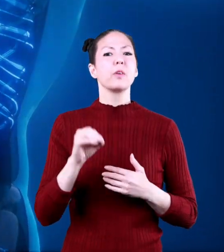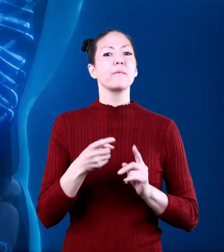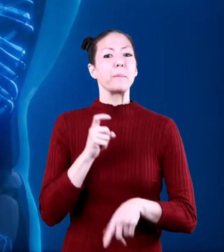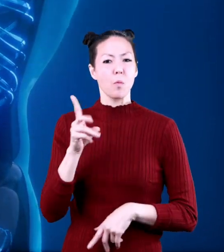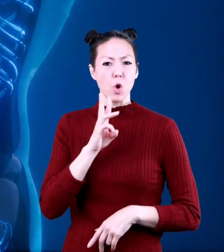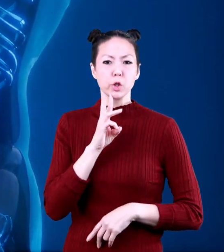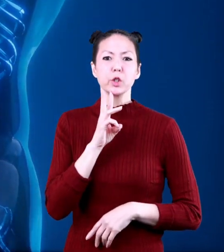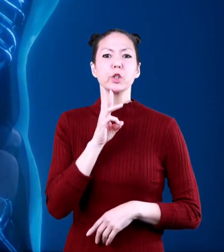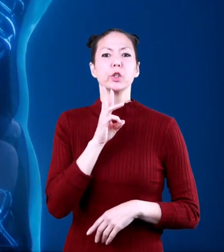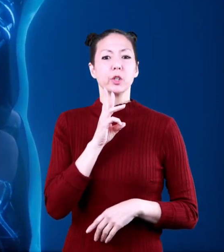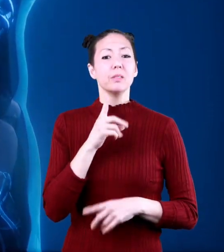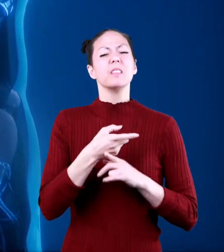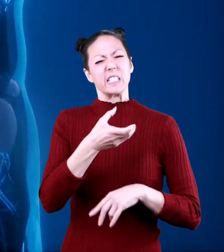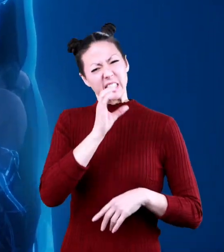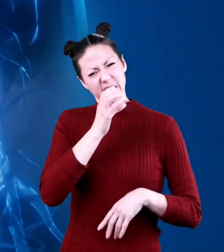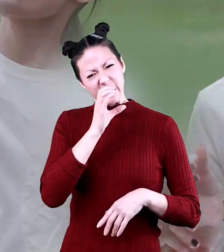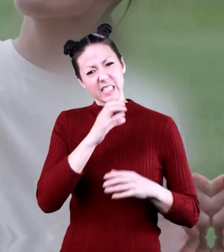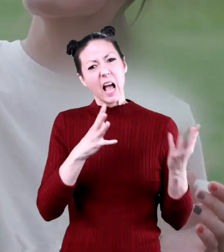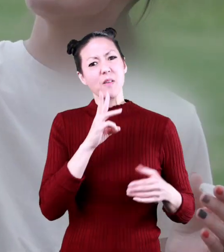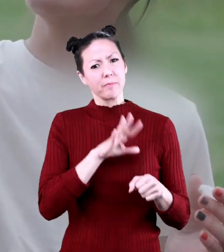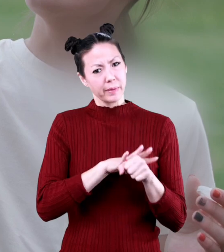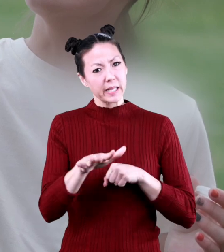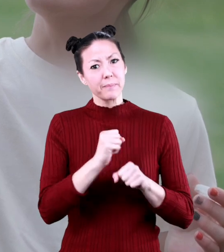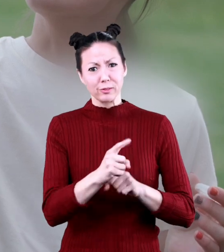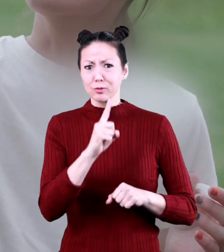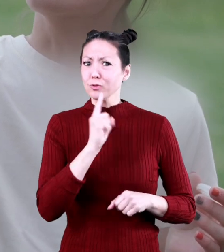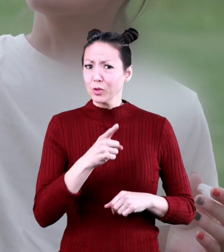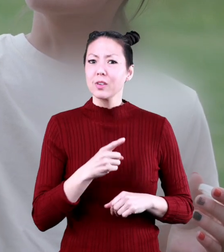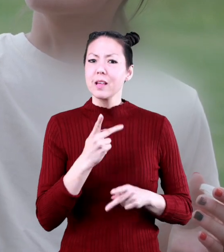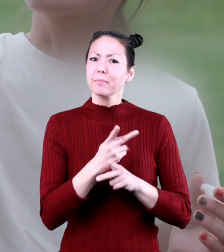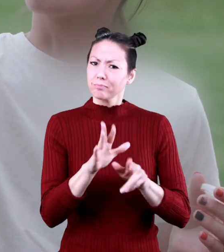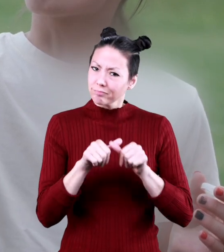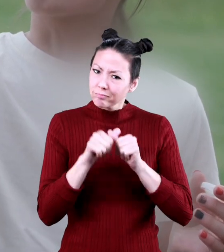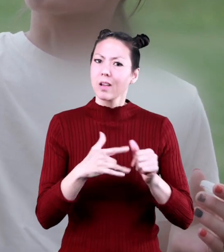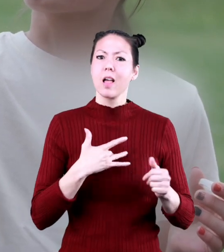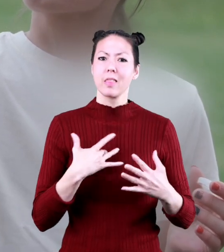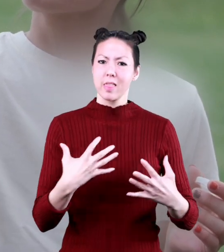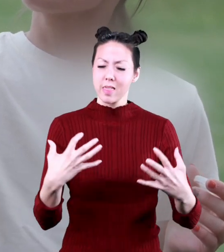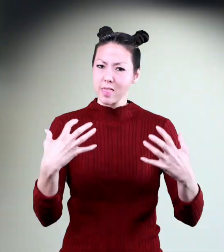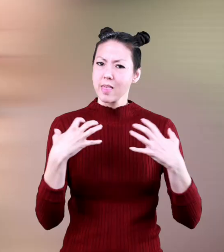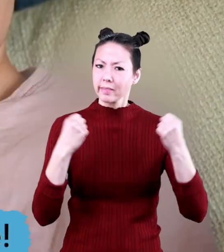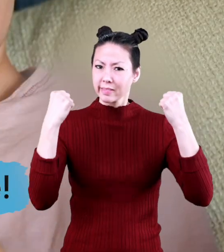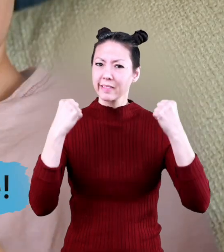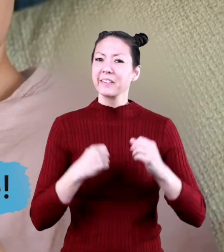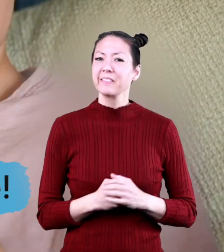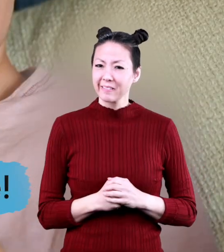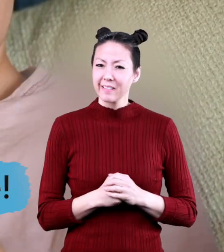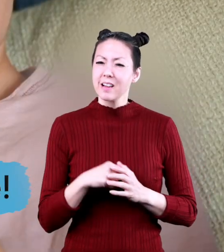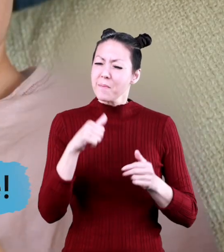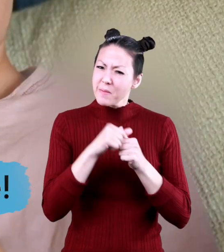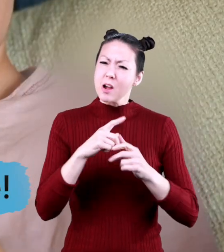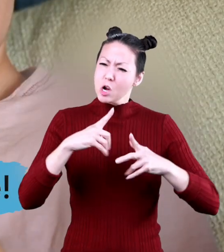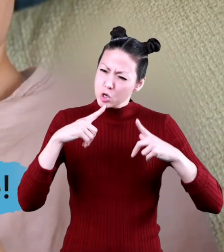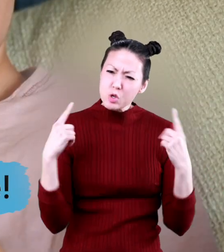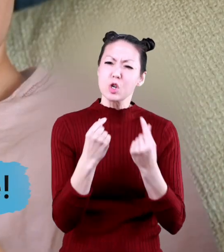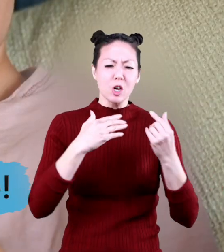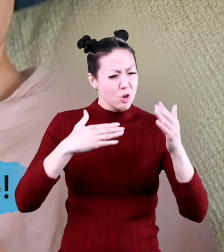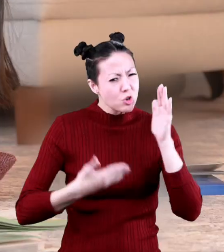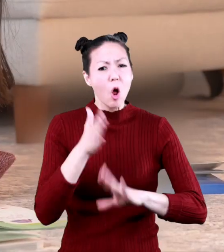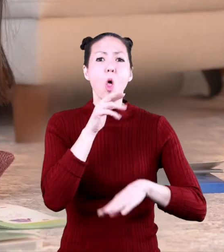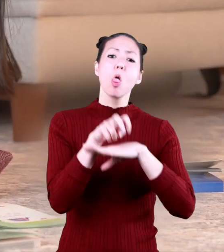% water which means you need to drink water to keep your heart healthy remember to move